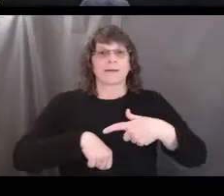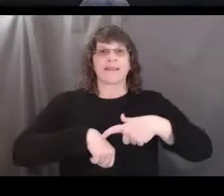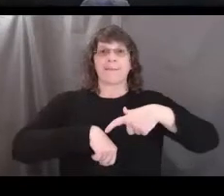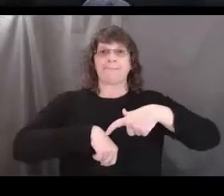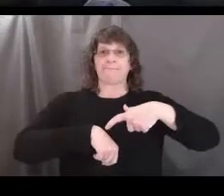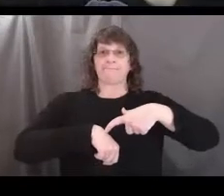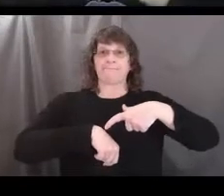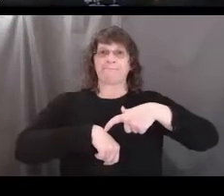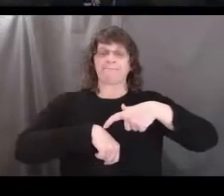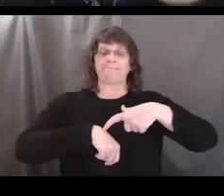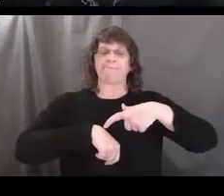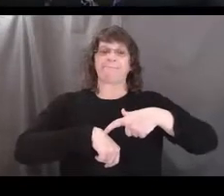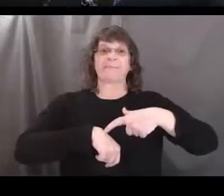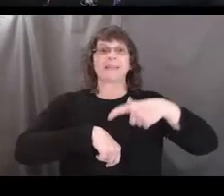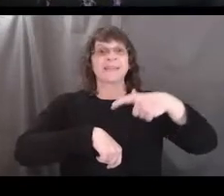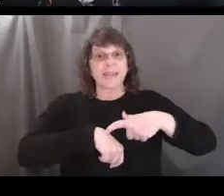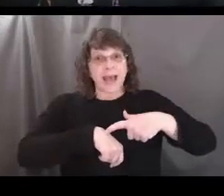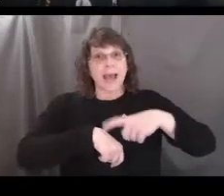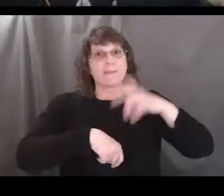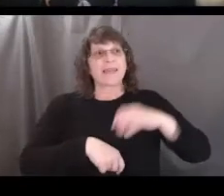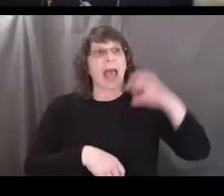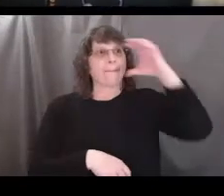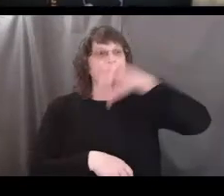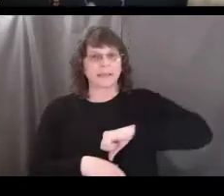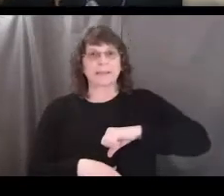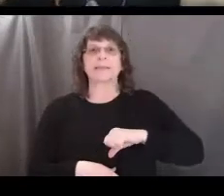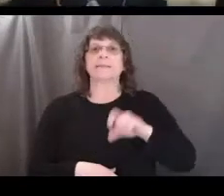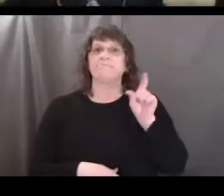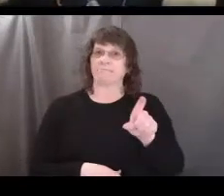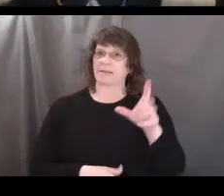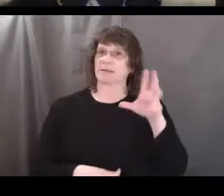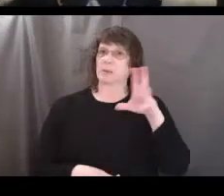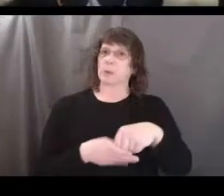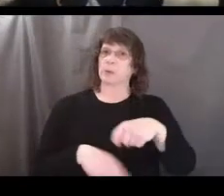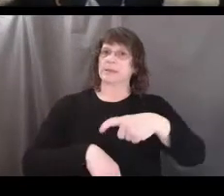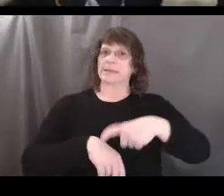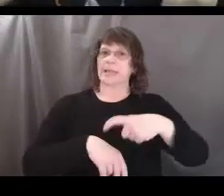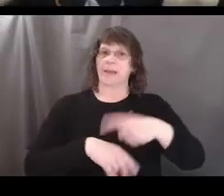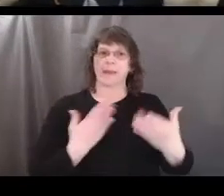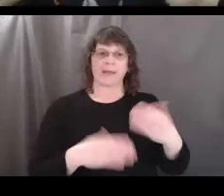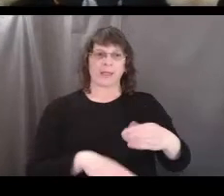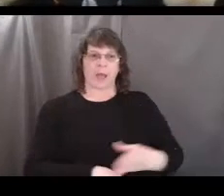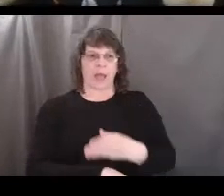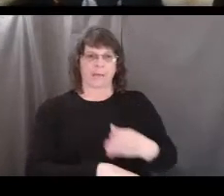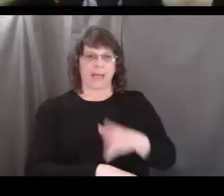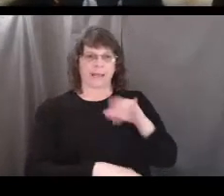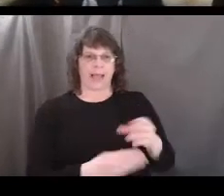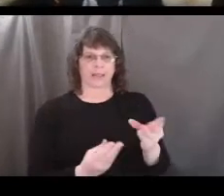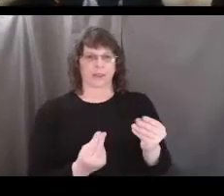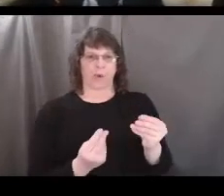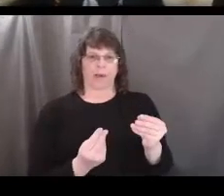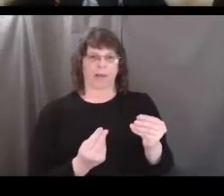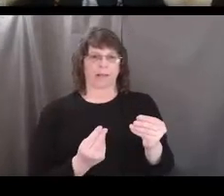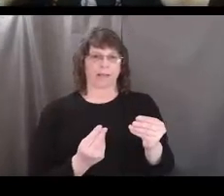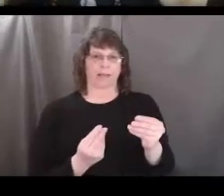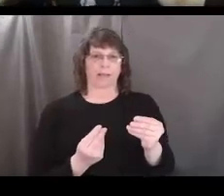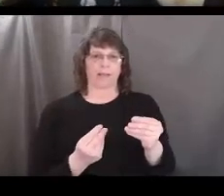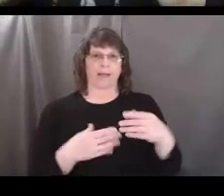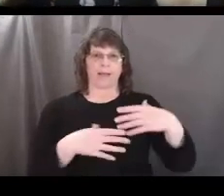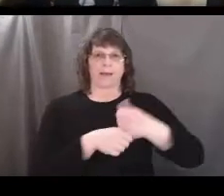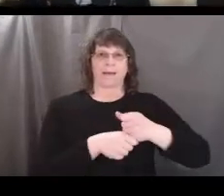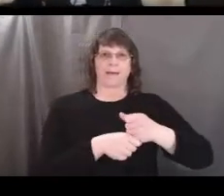Time. Time is our missing ingredient. We may need to update that soil acronym later.